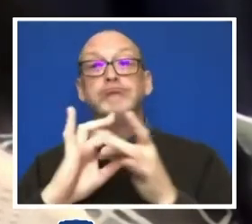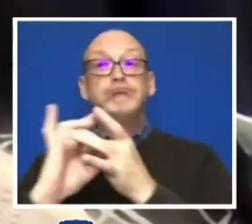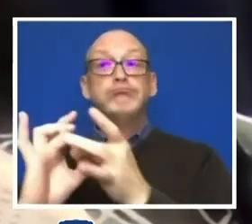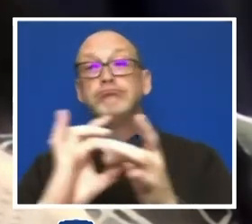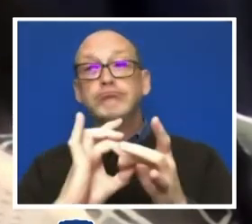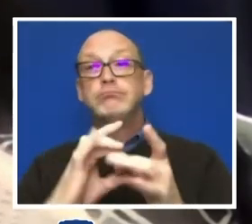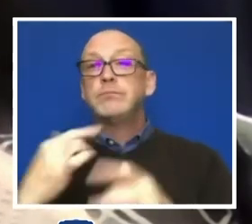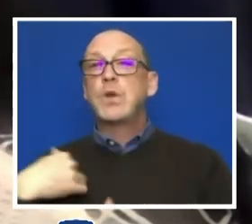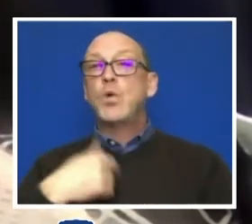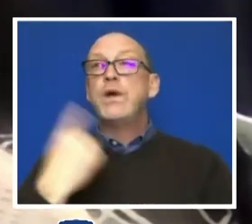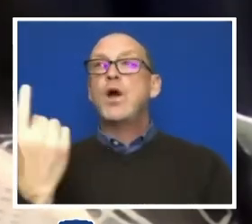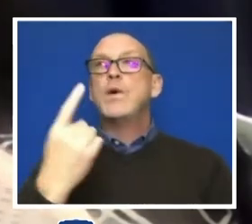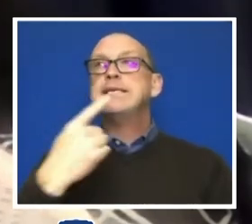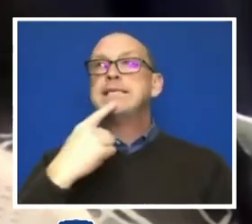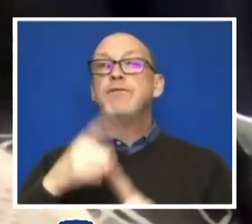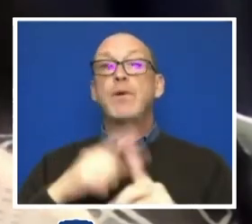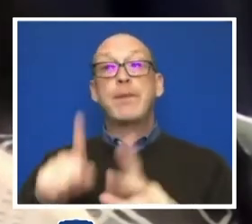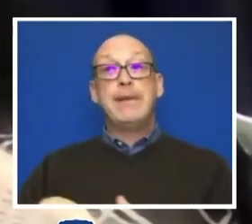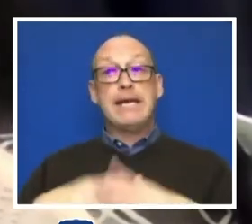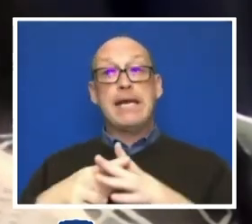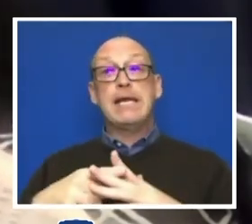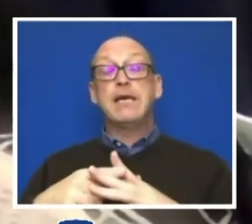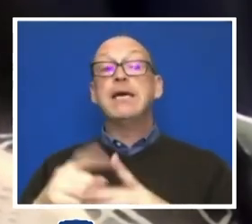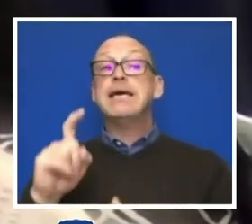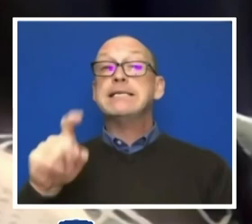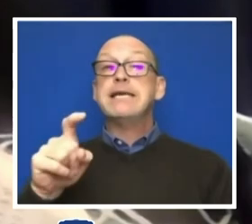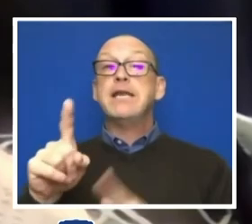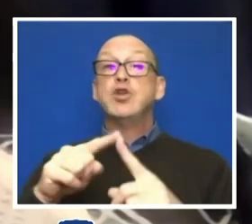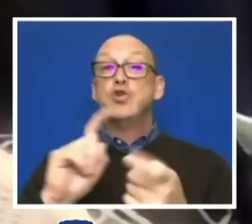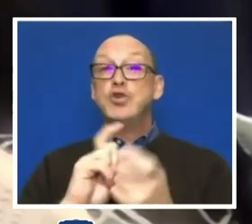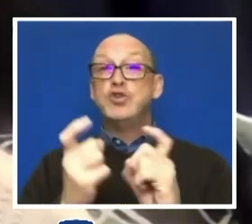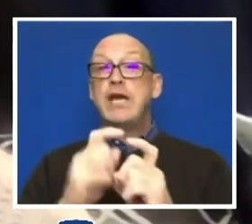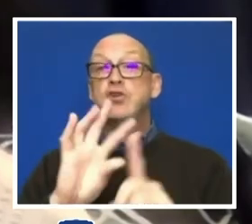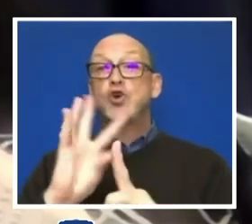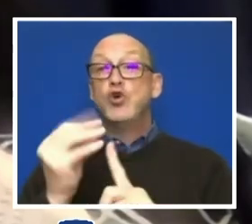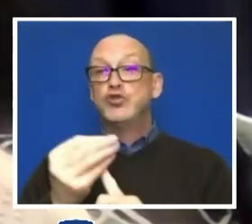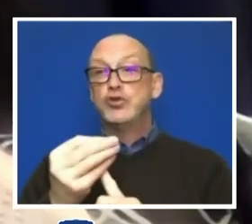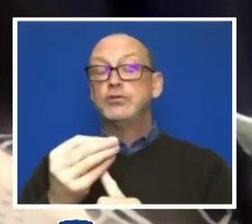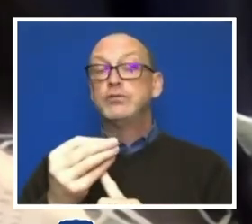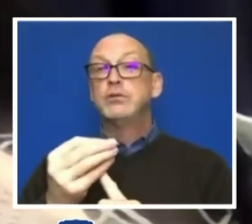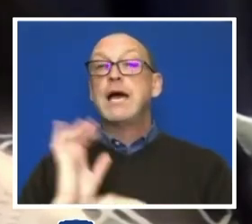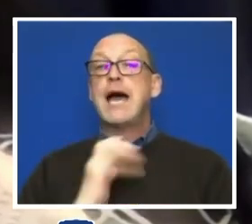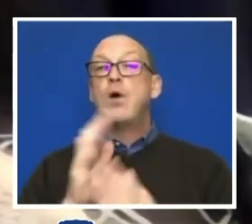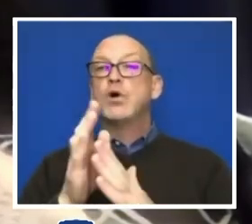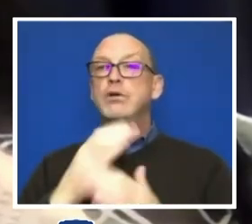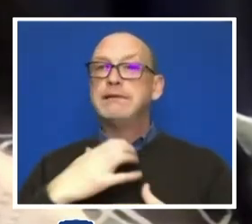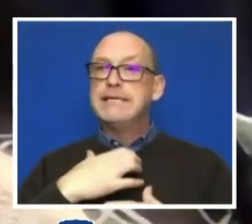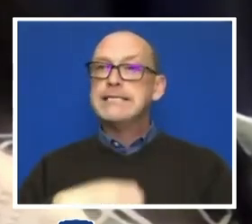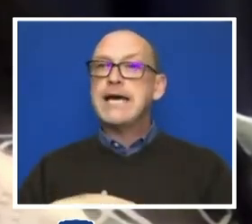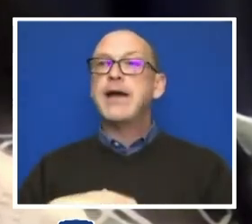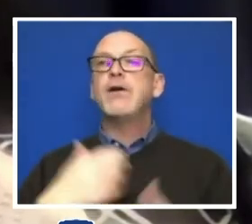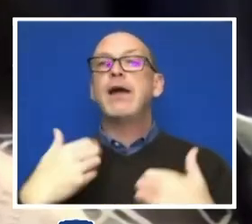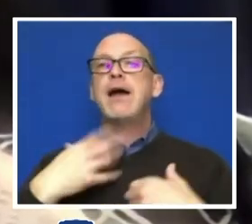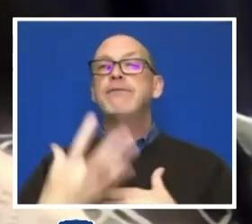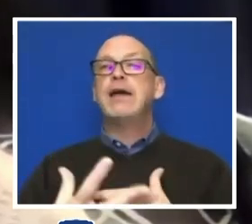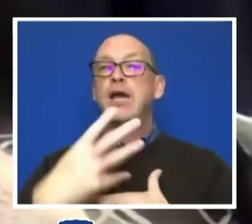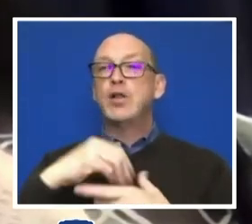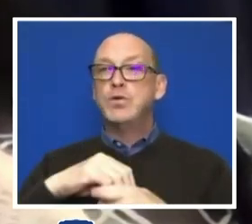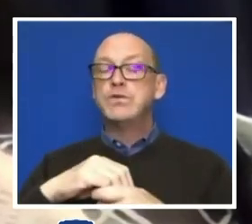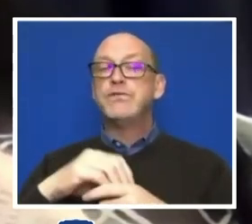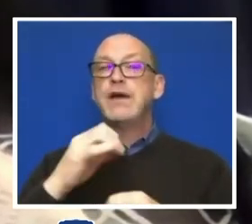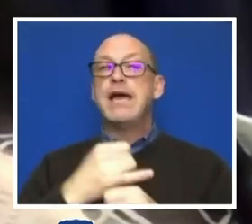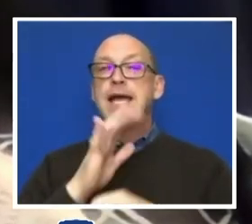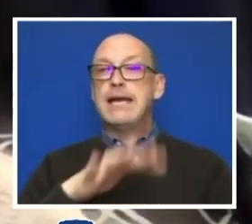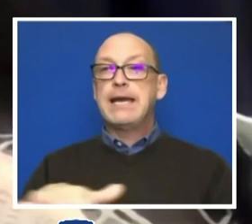from the beginning that it's necessary to change the culture and our desire is to have an inclusive campus climate and everyone